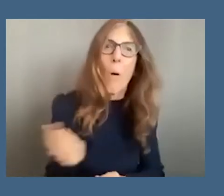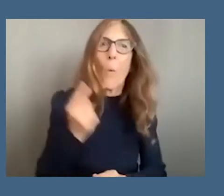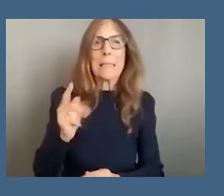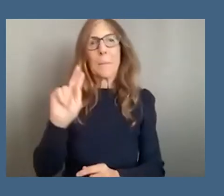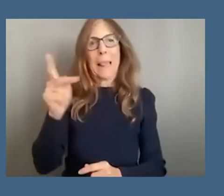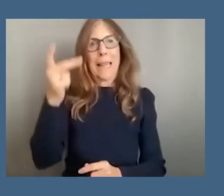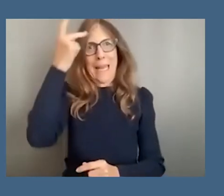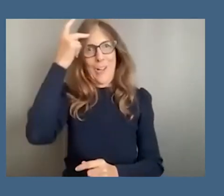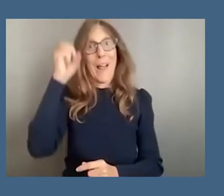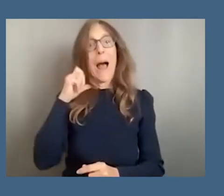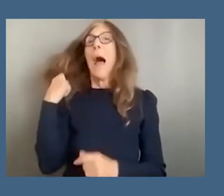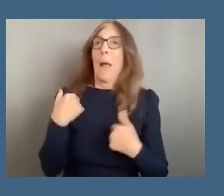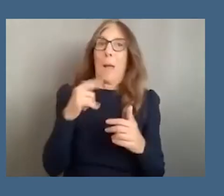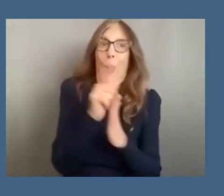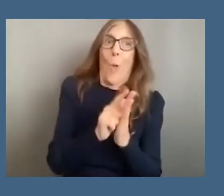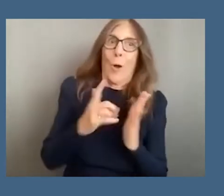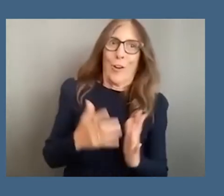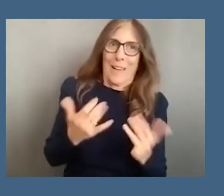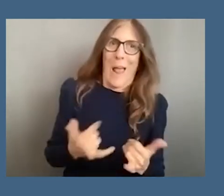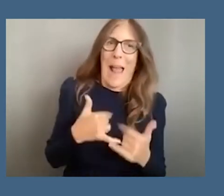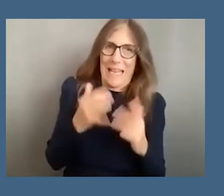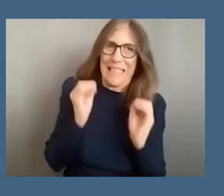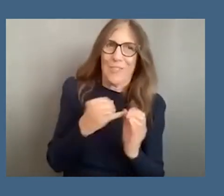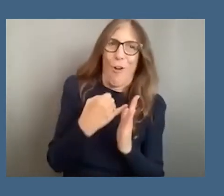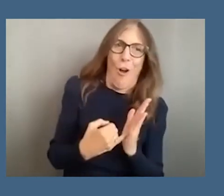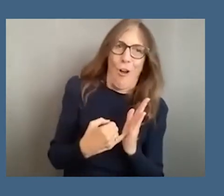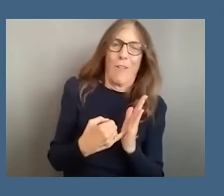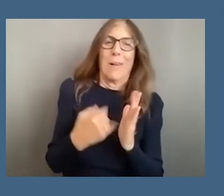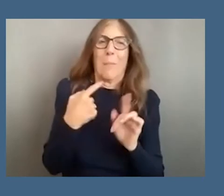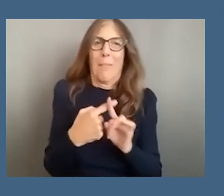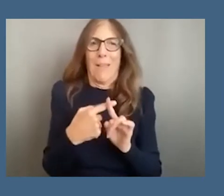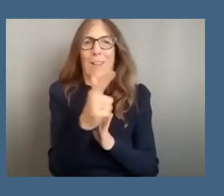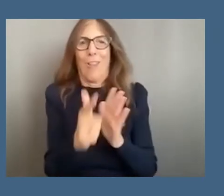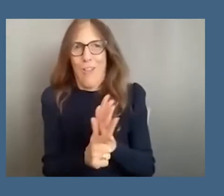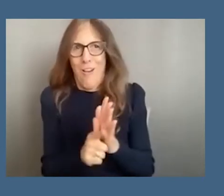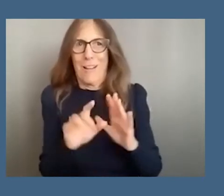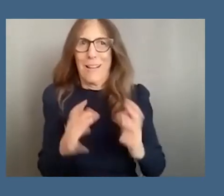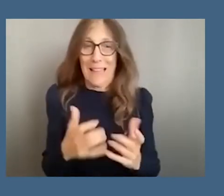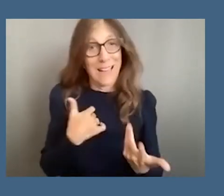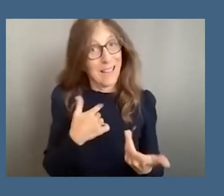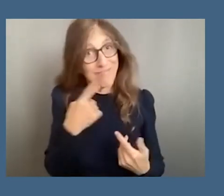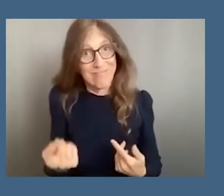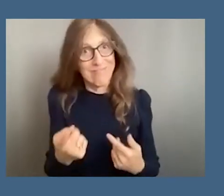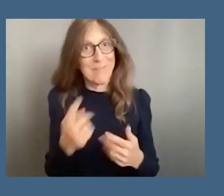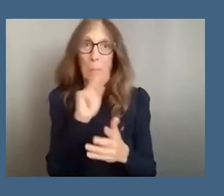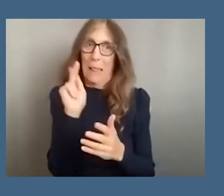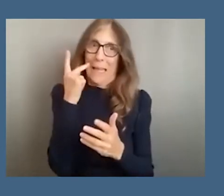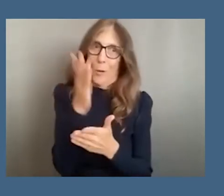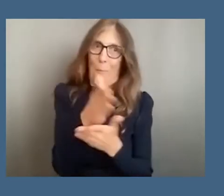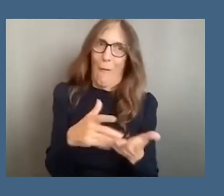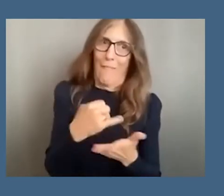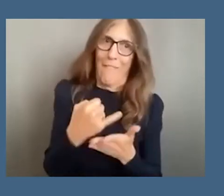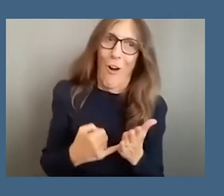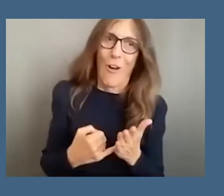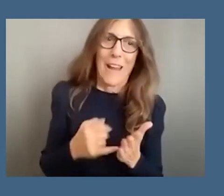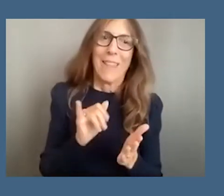i'm an attorney and i teach in art law class and we talk about the political nature of art which actually gets to access of